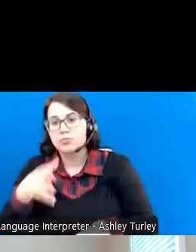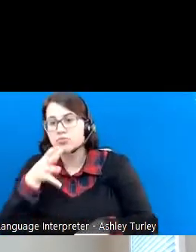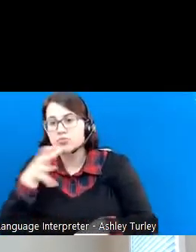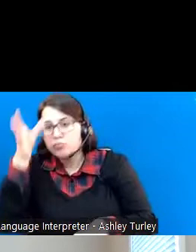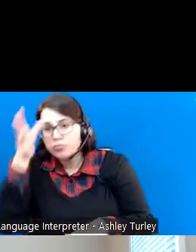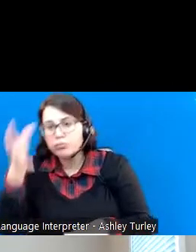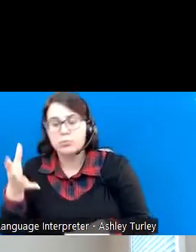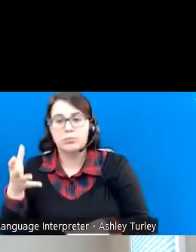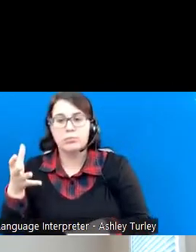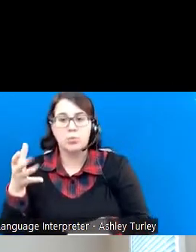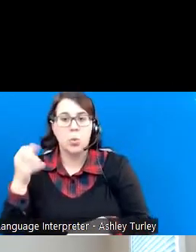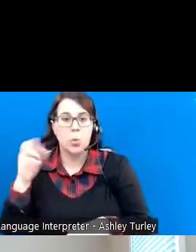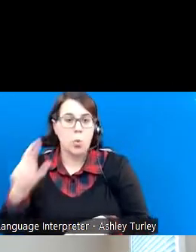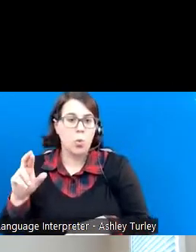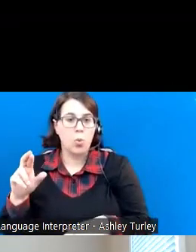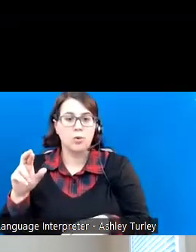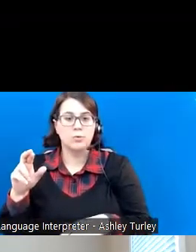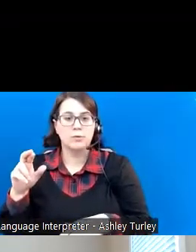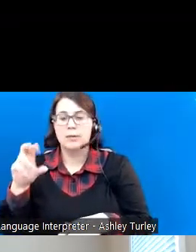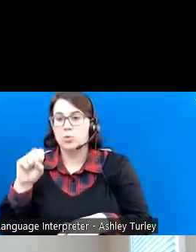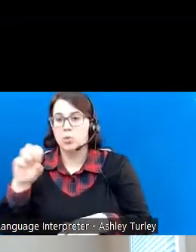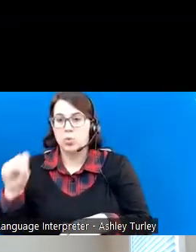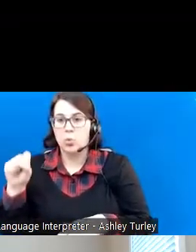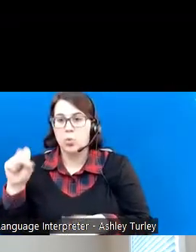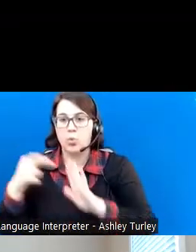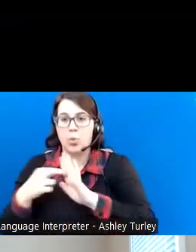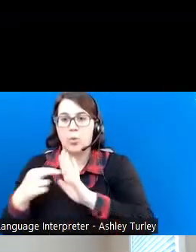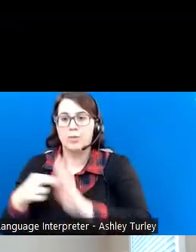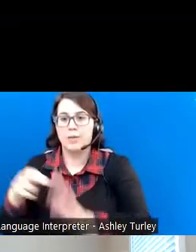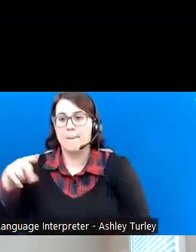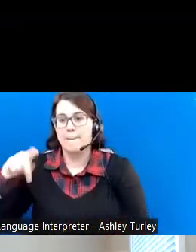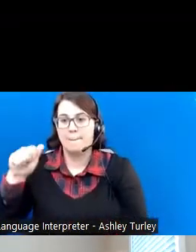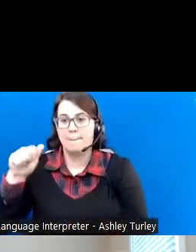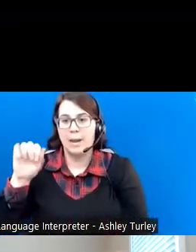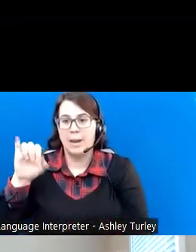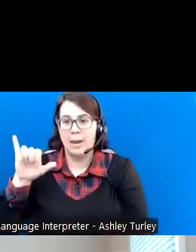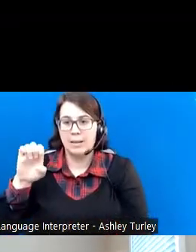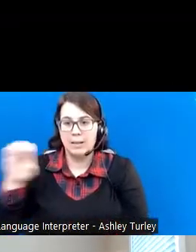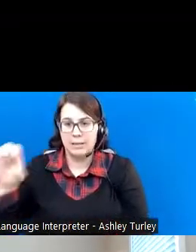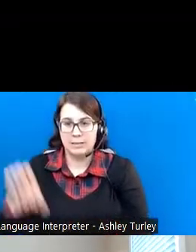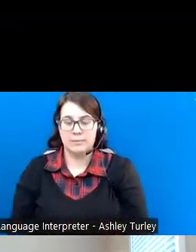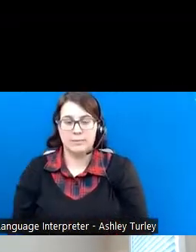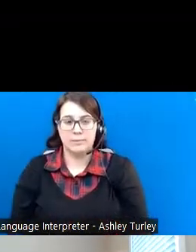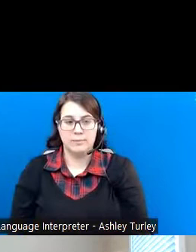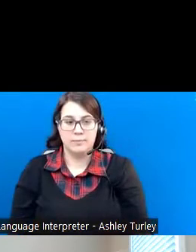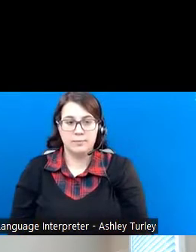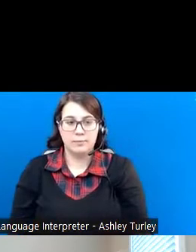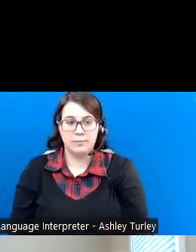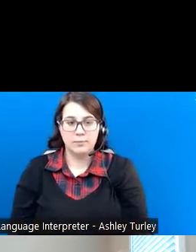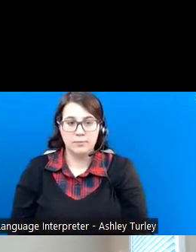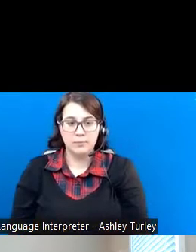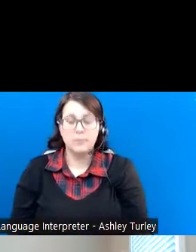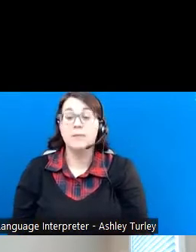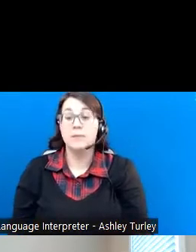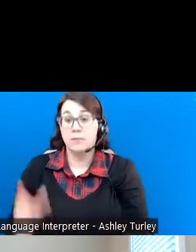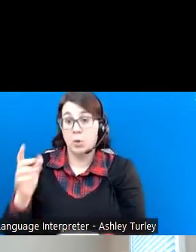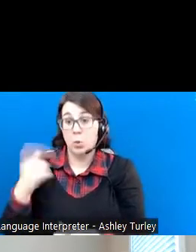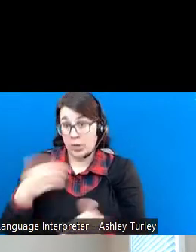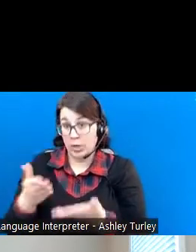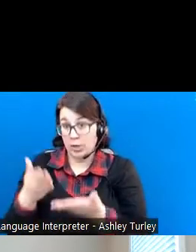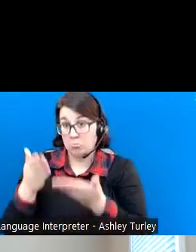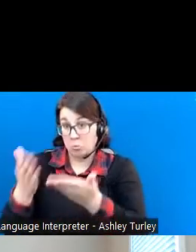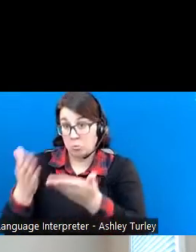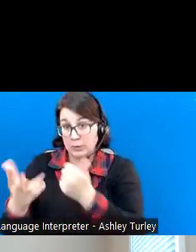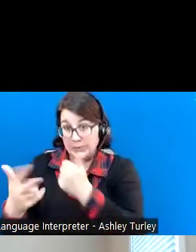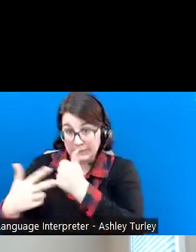security representative payee. As mentioned, stable accounts offer both savings and investment options.